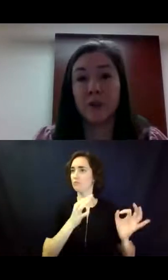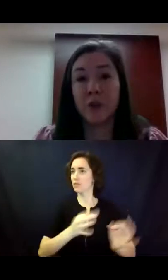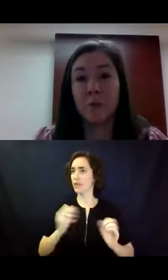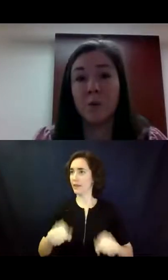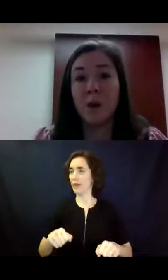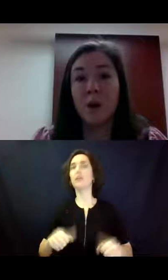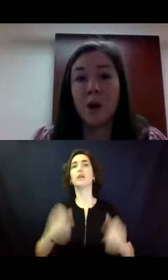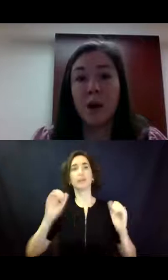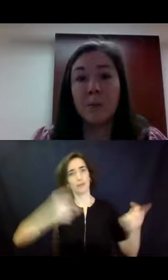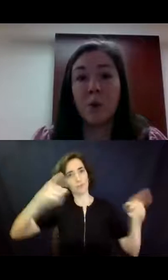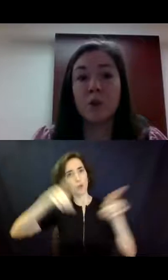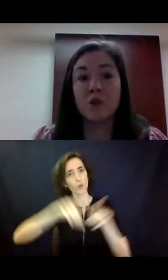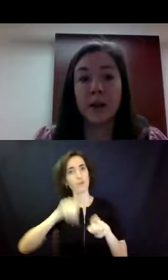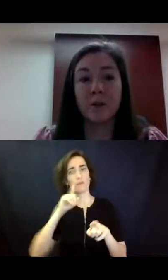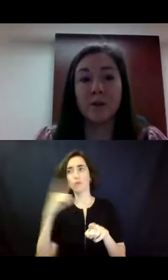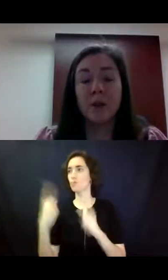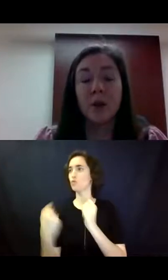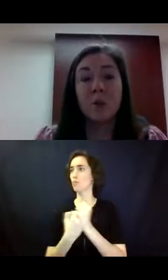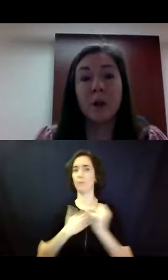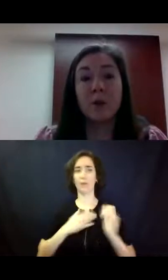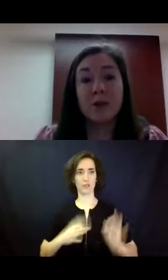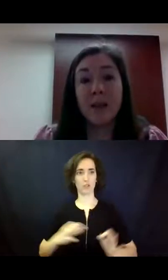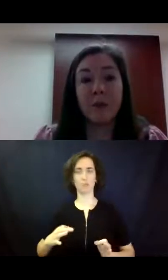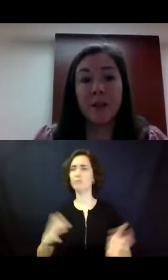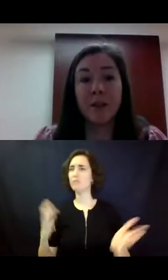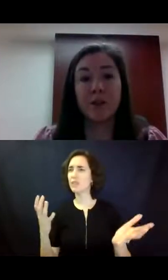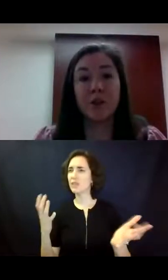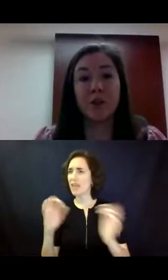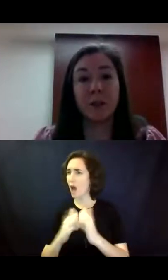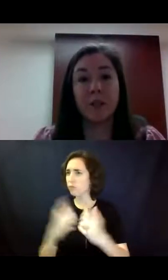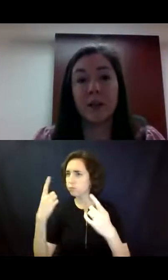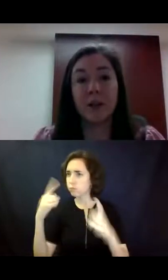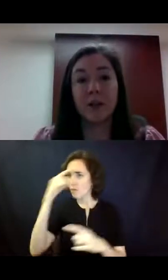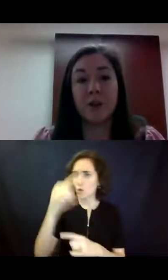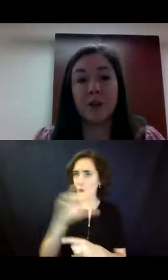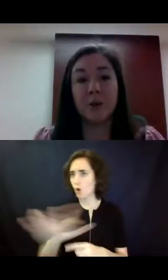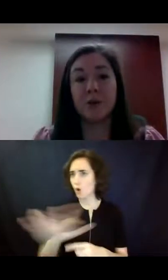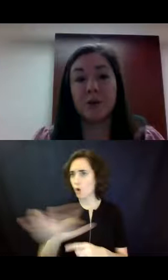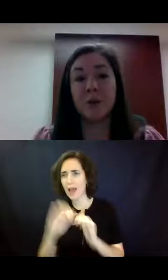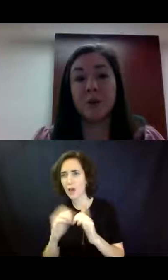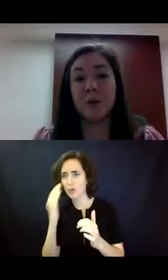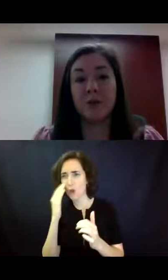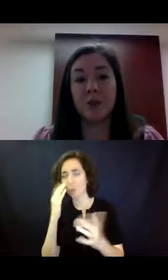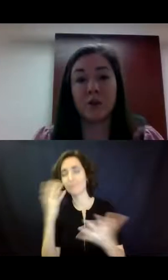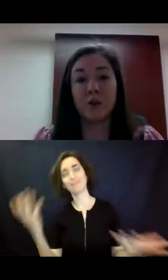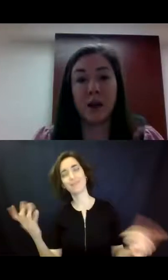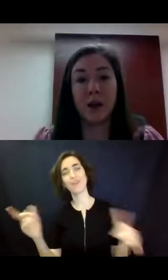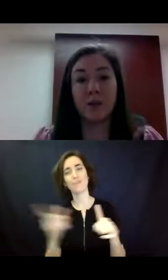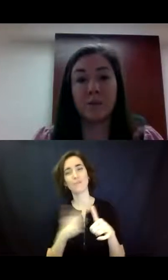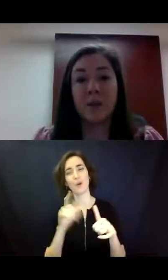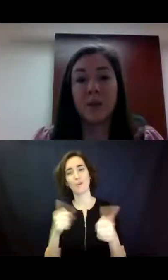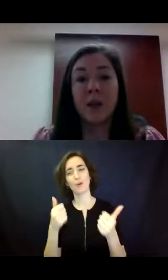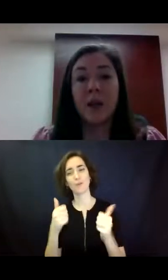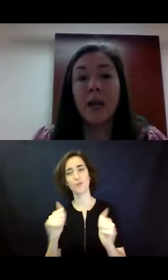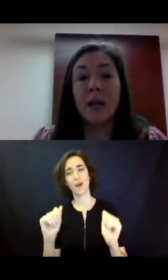work for you, um, or your child? Well, just like everything else, you're really not going to know until you give it a try.